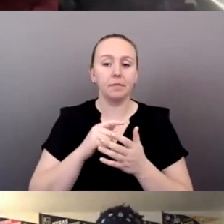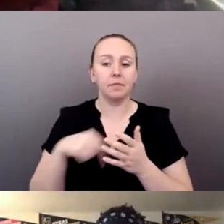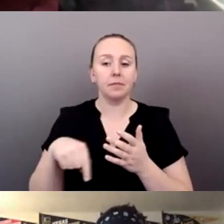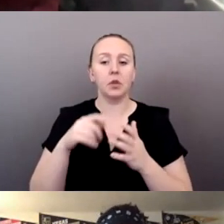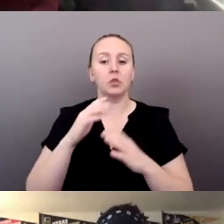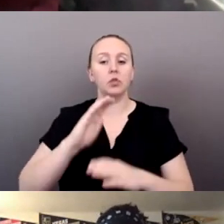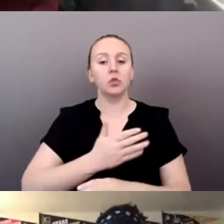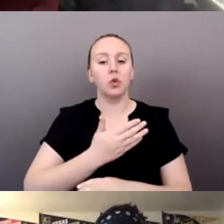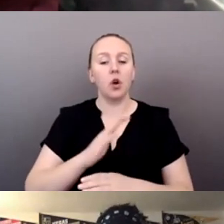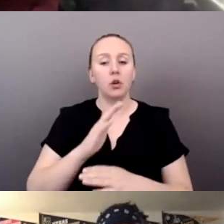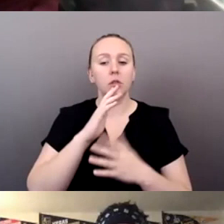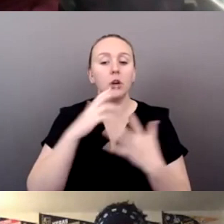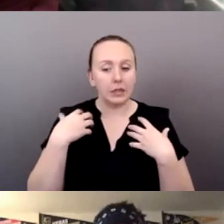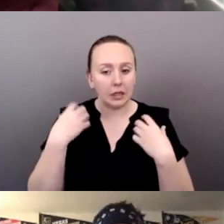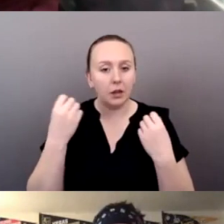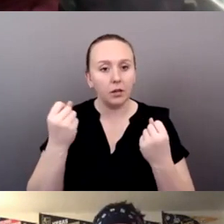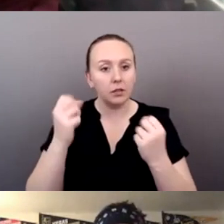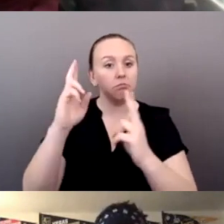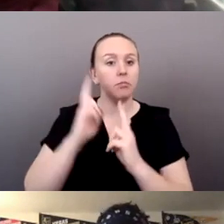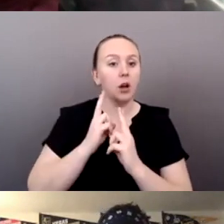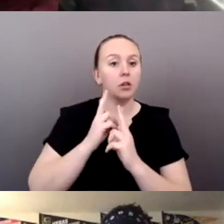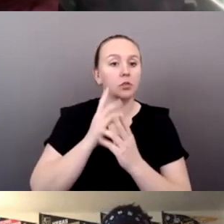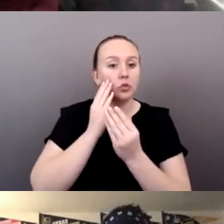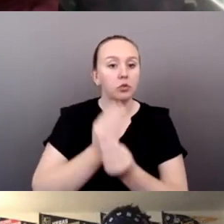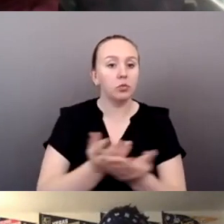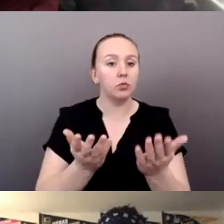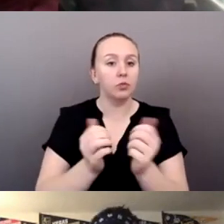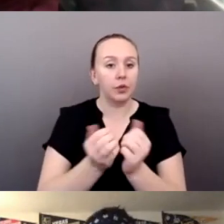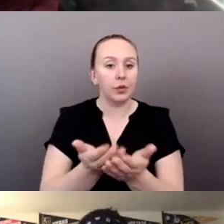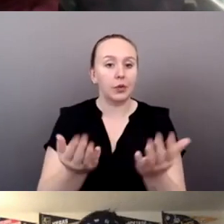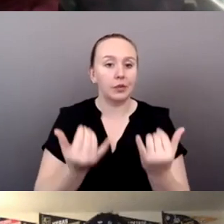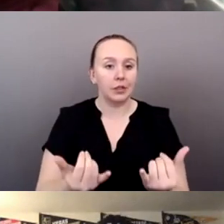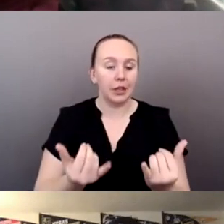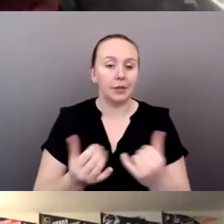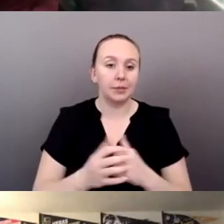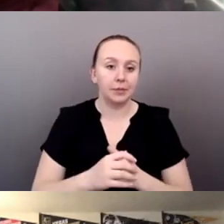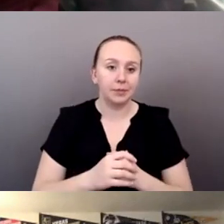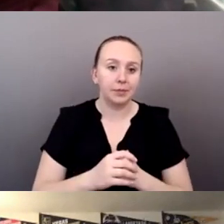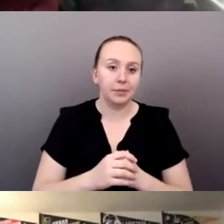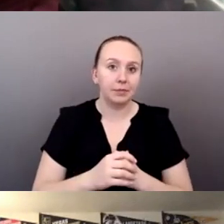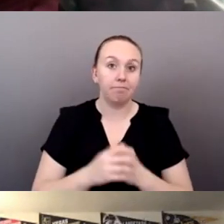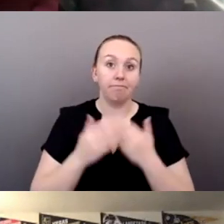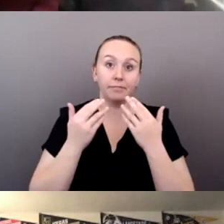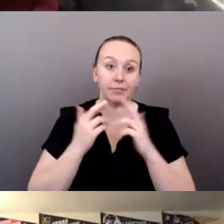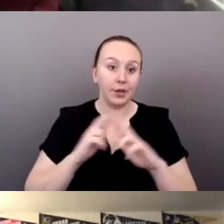and, and I'm honored to share that with you all today. So here we go.